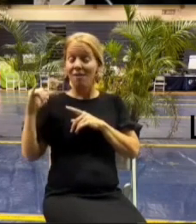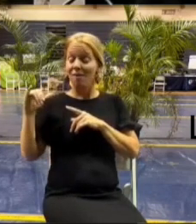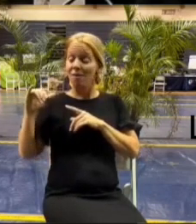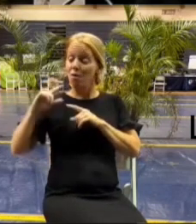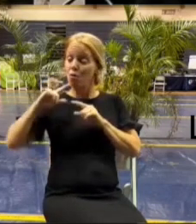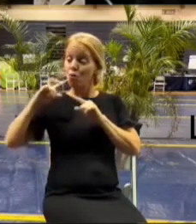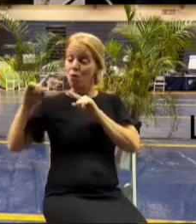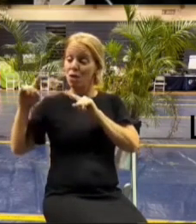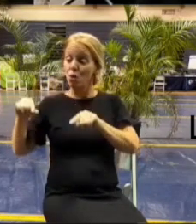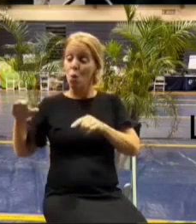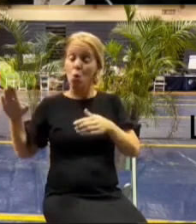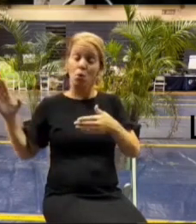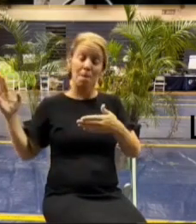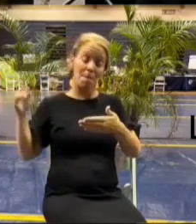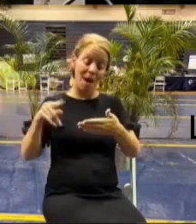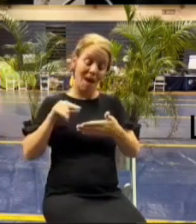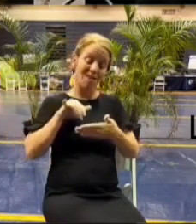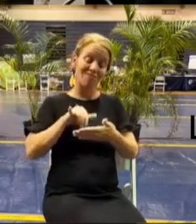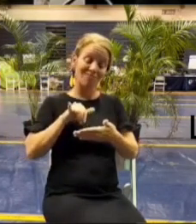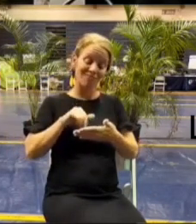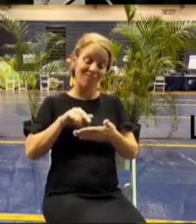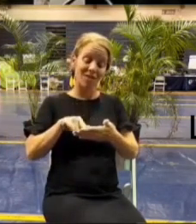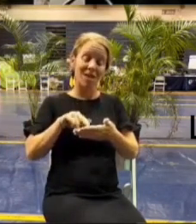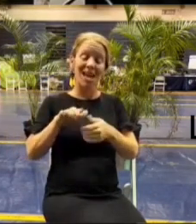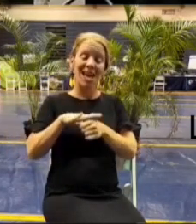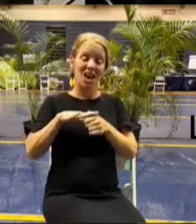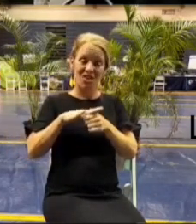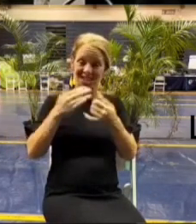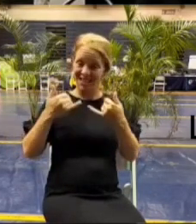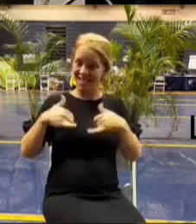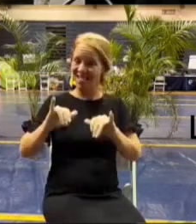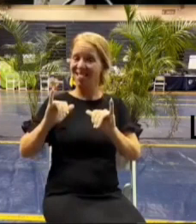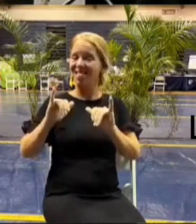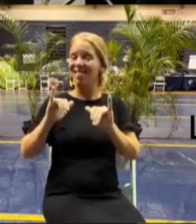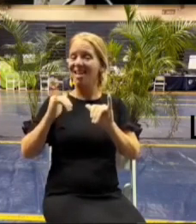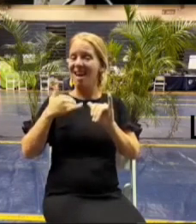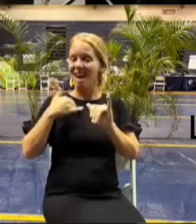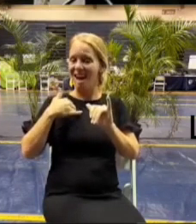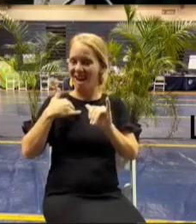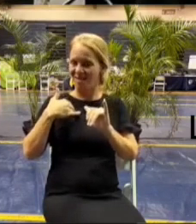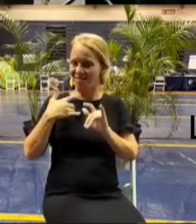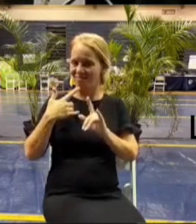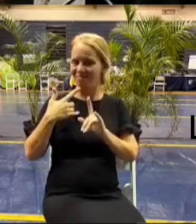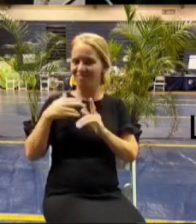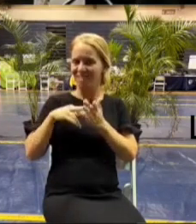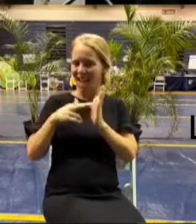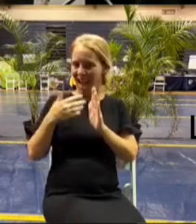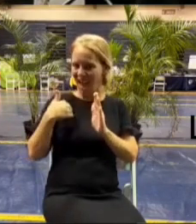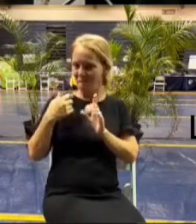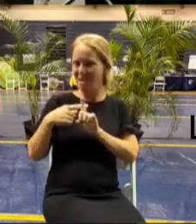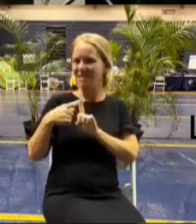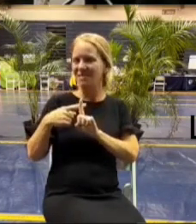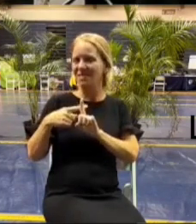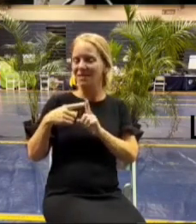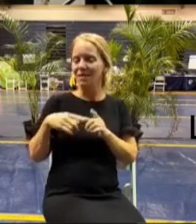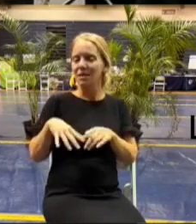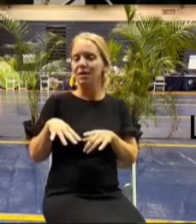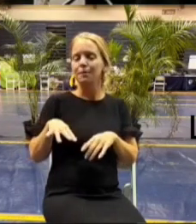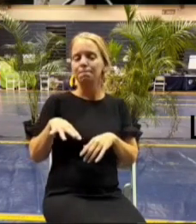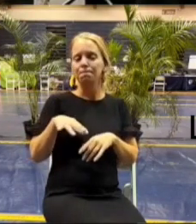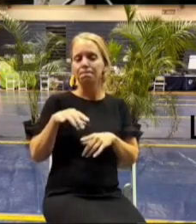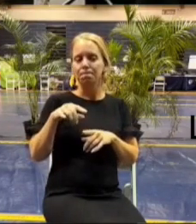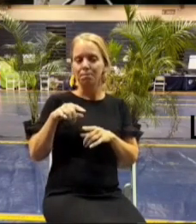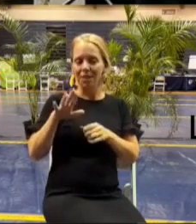it comes back in areas where it is positive then we just go to those areas we do it in a grid